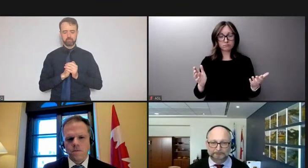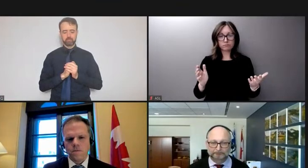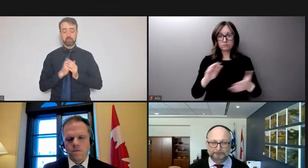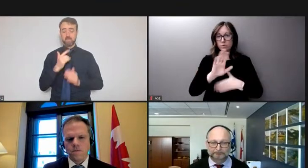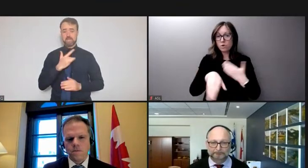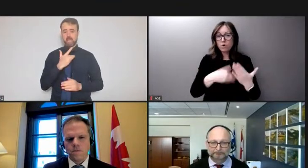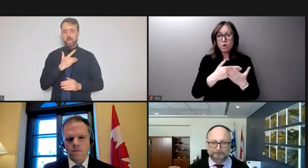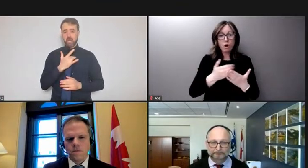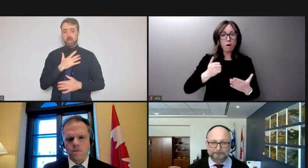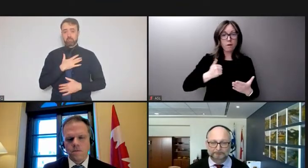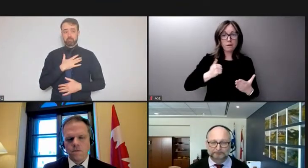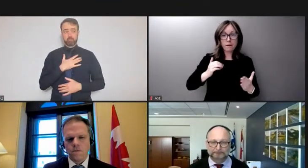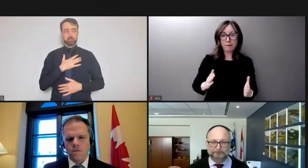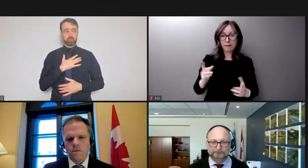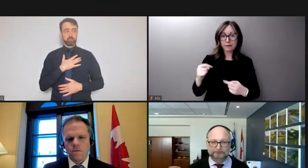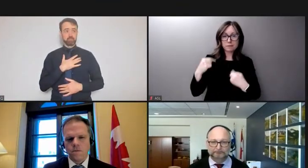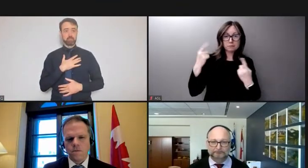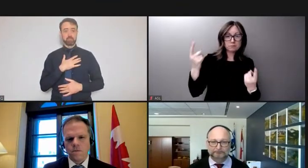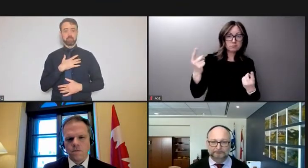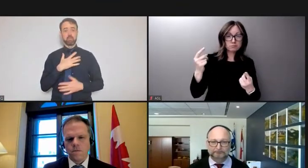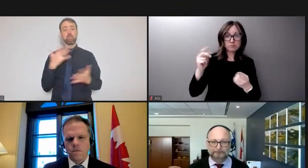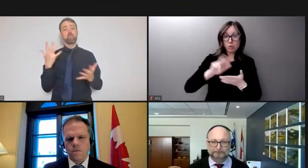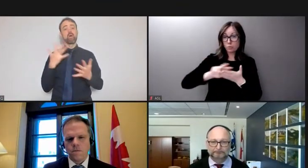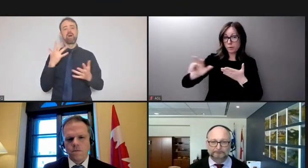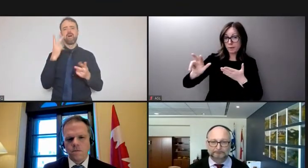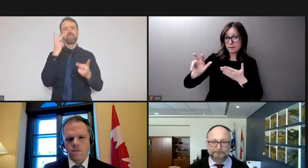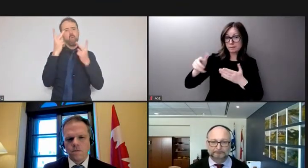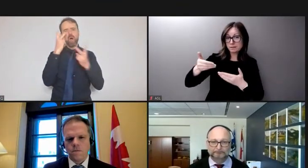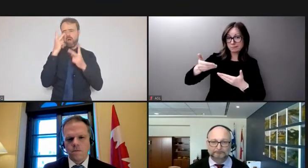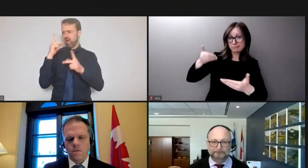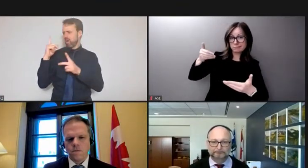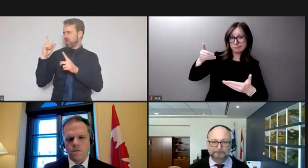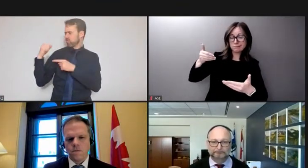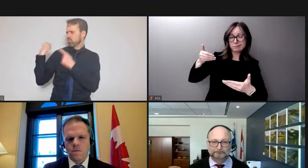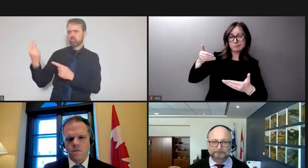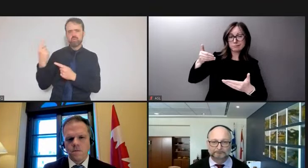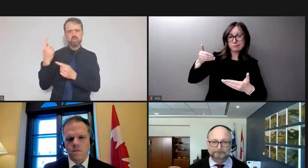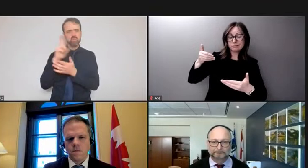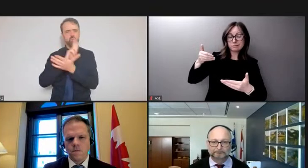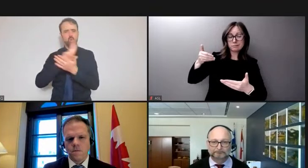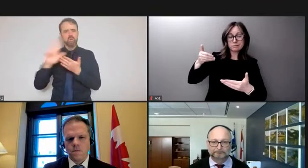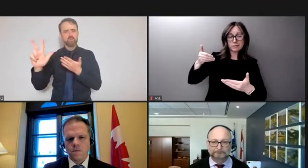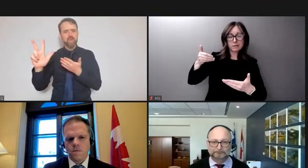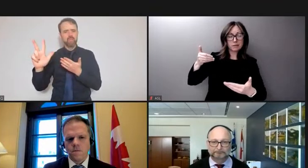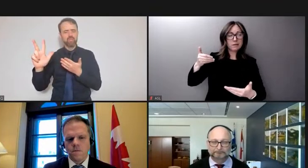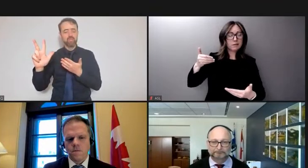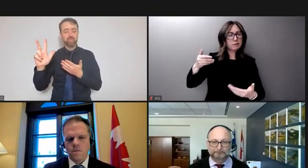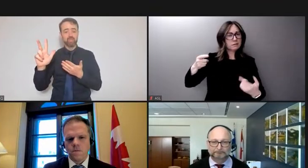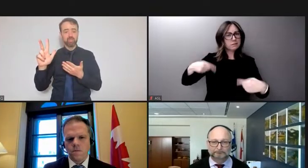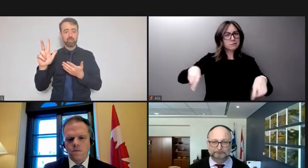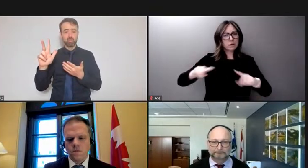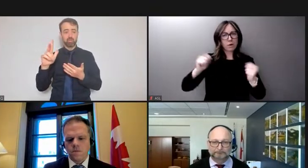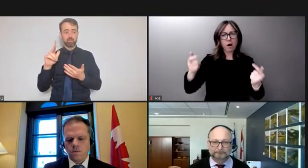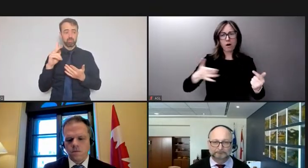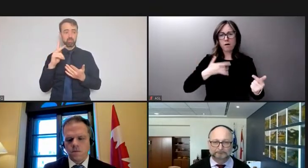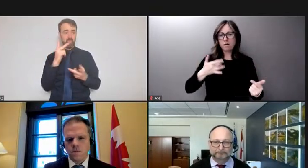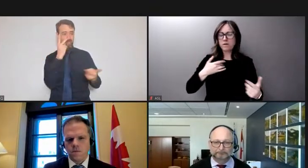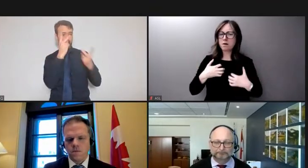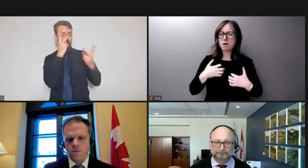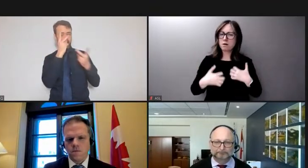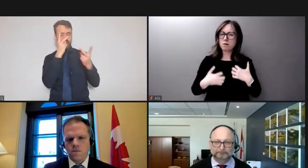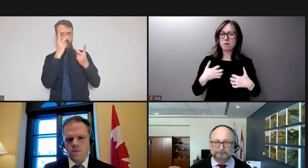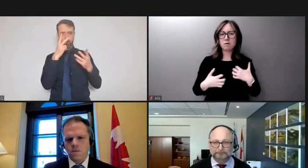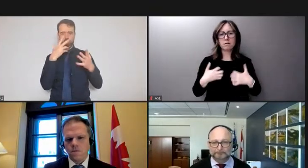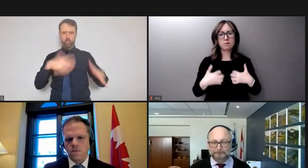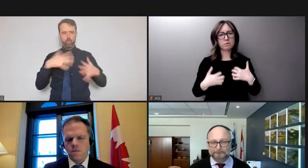seen over the past three weeks has been deeply disturbing. I